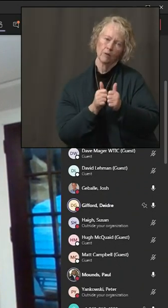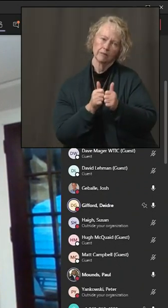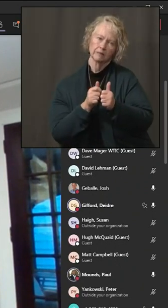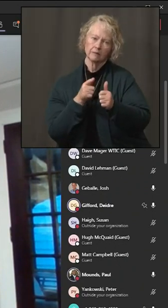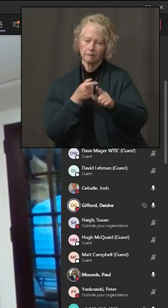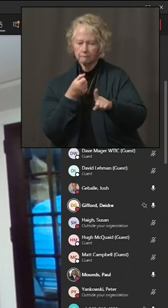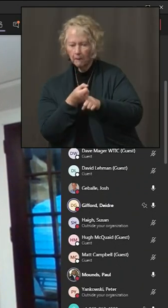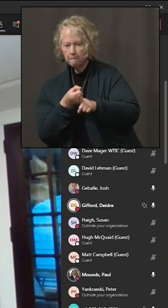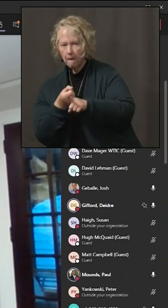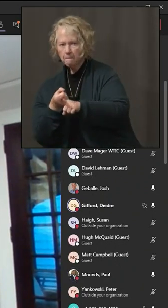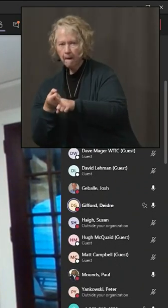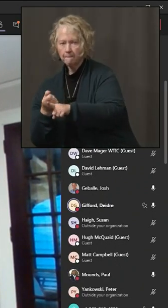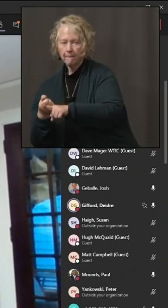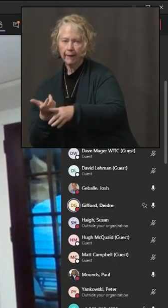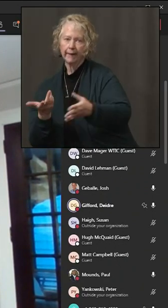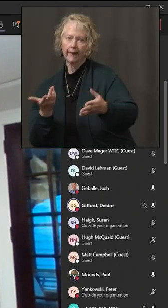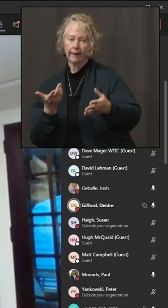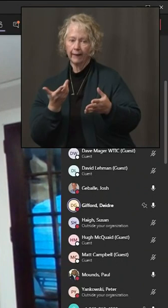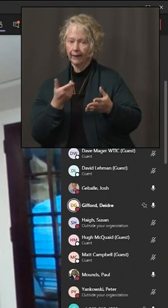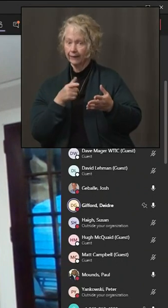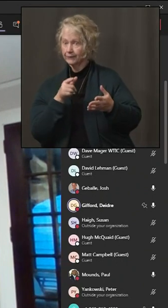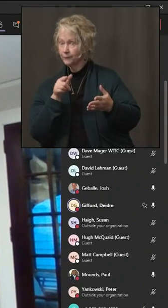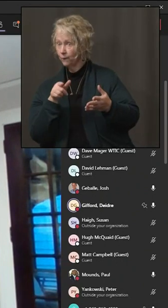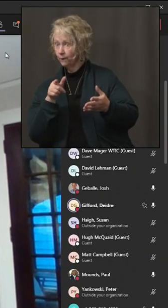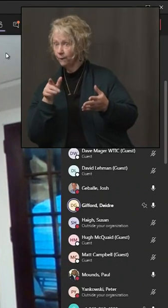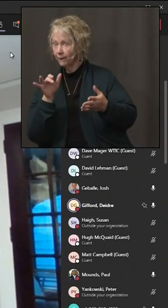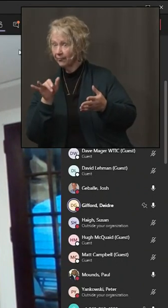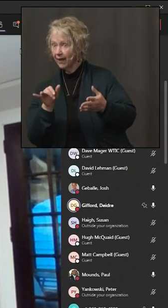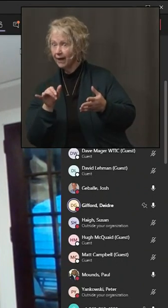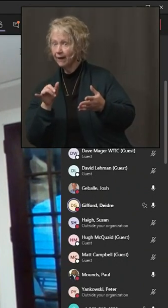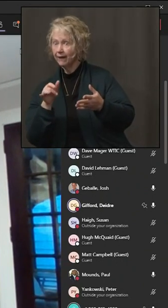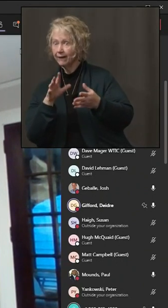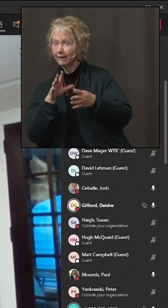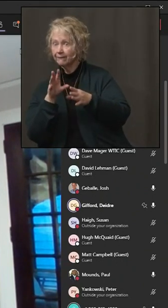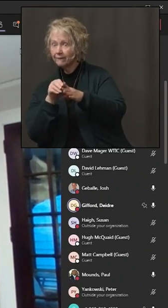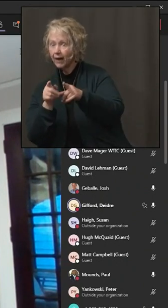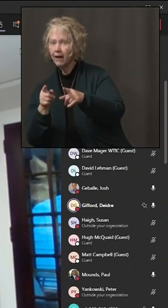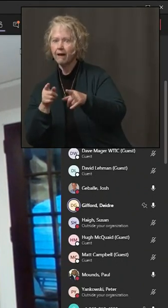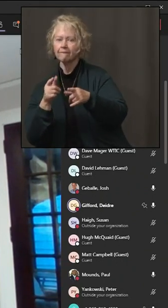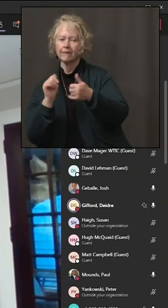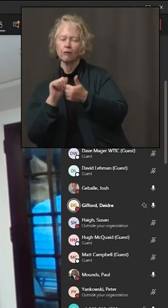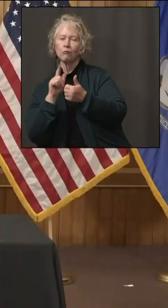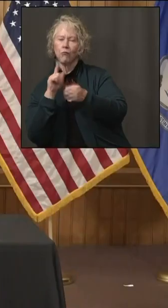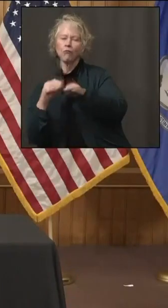of having an infected child that played in a game or a tournament. Thank you.